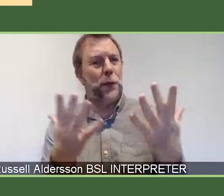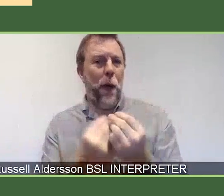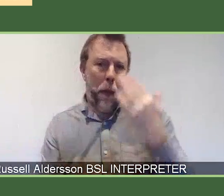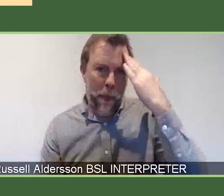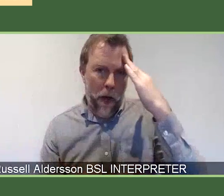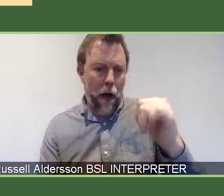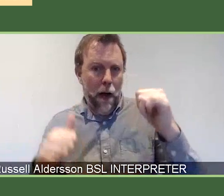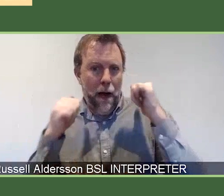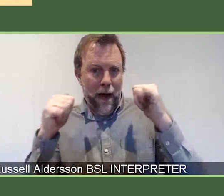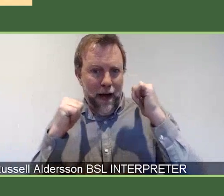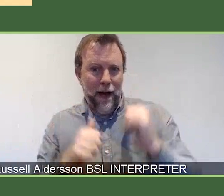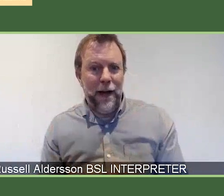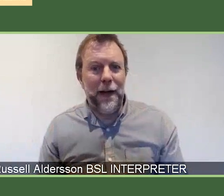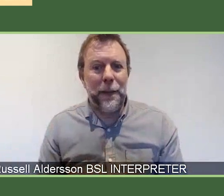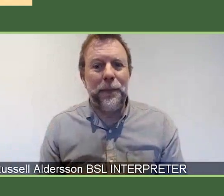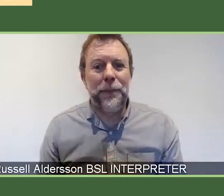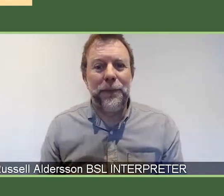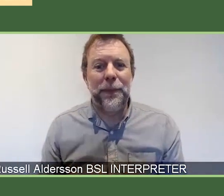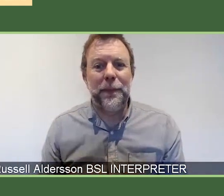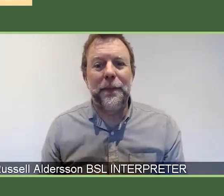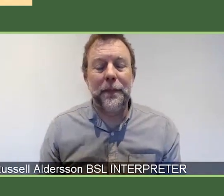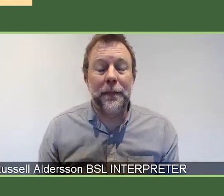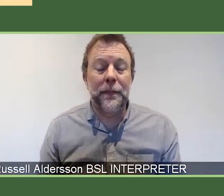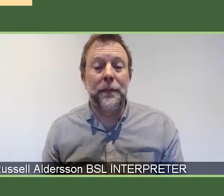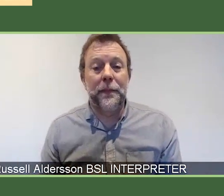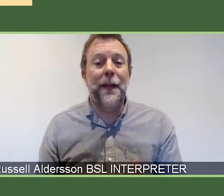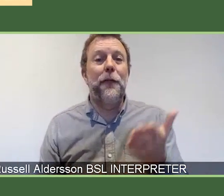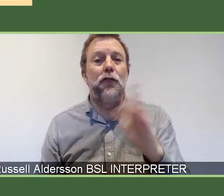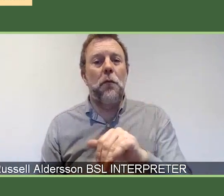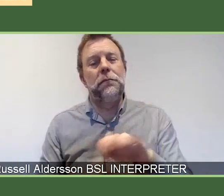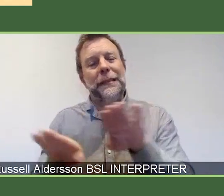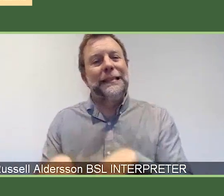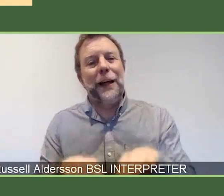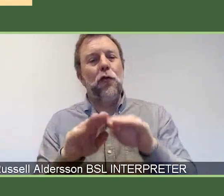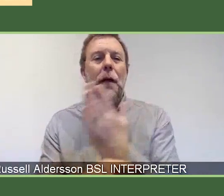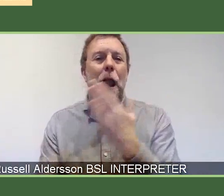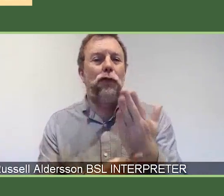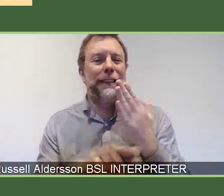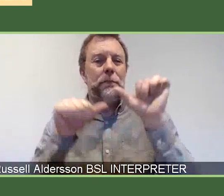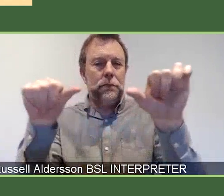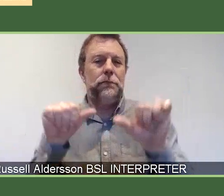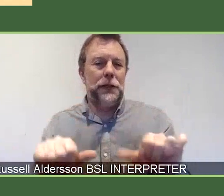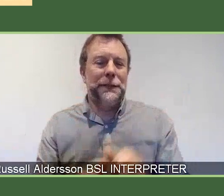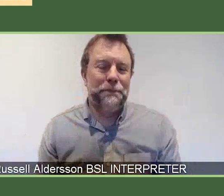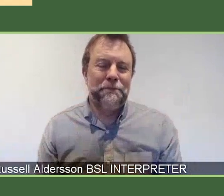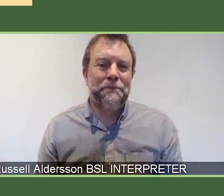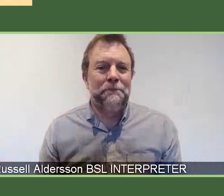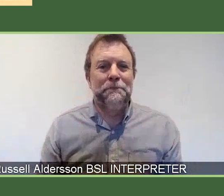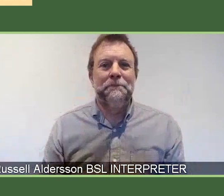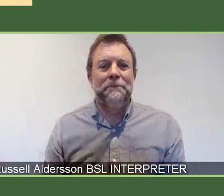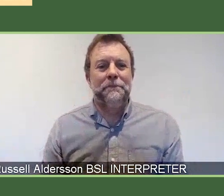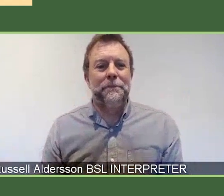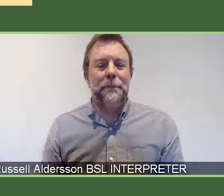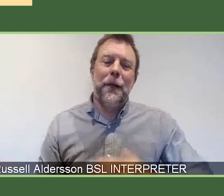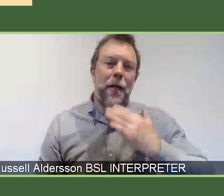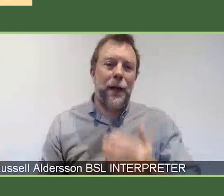which is from the National Gallery. Thank you. Thanks,